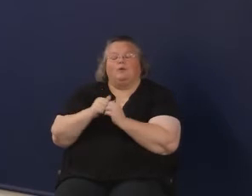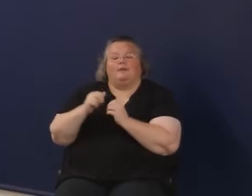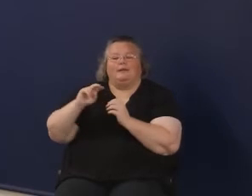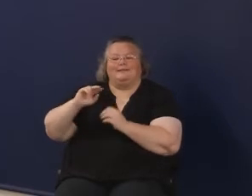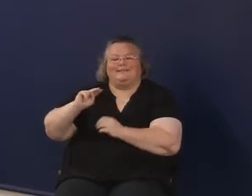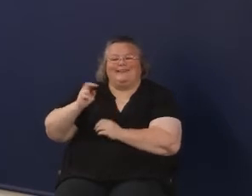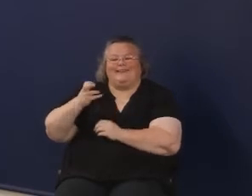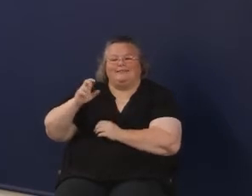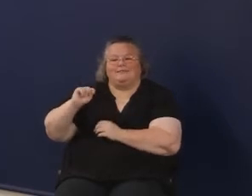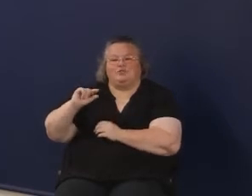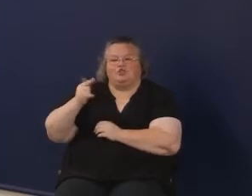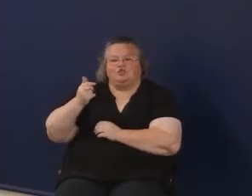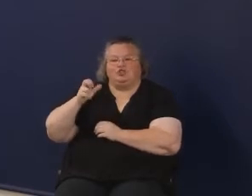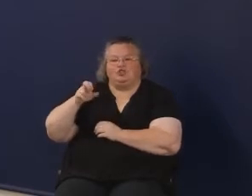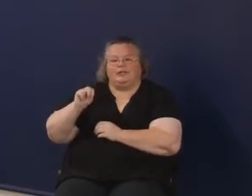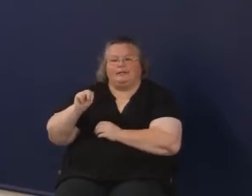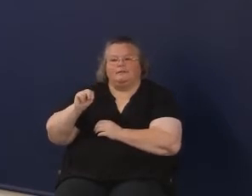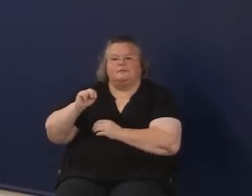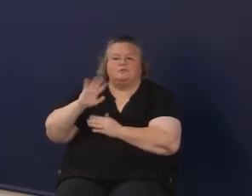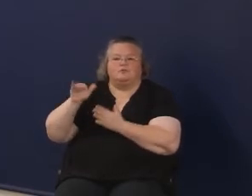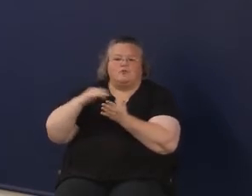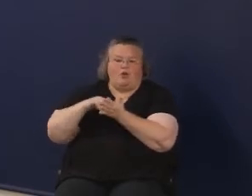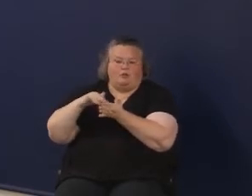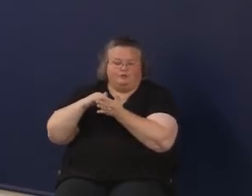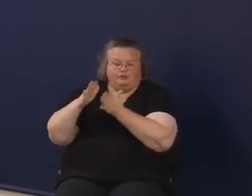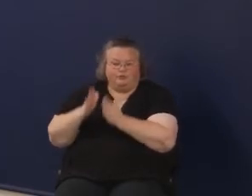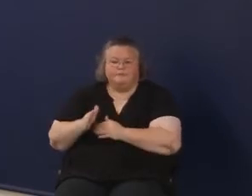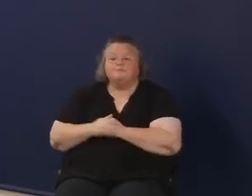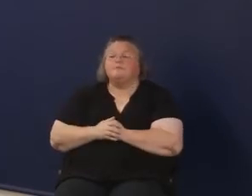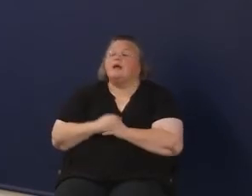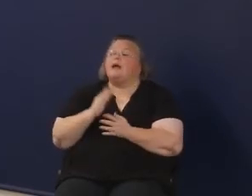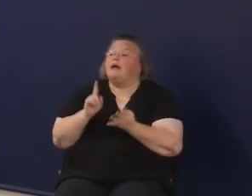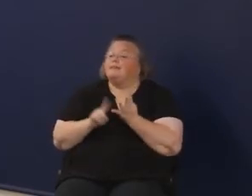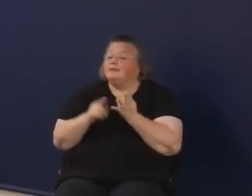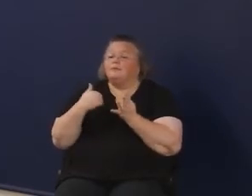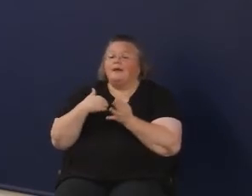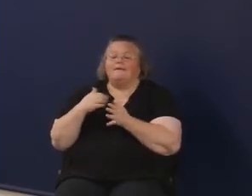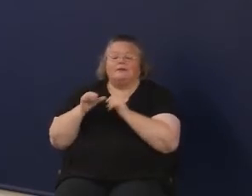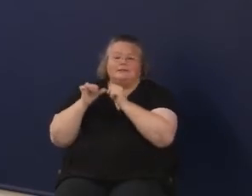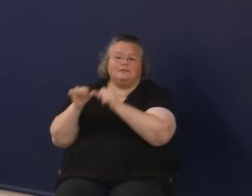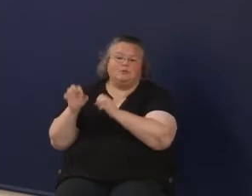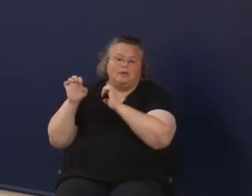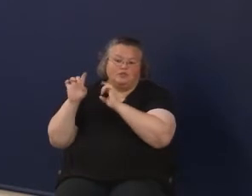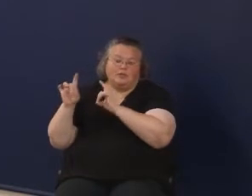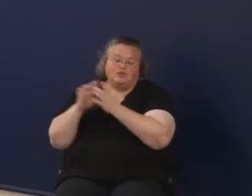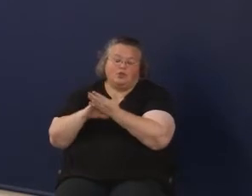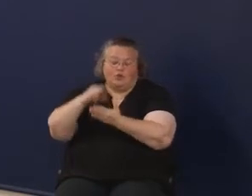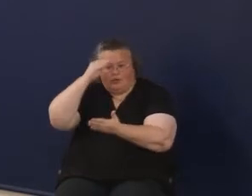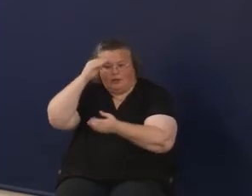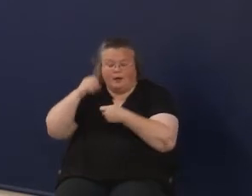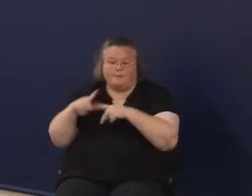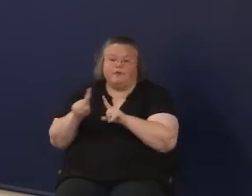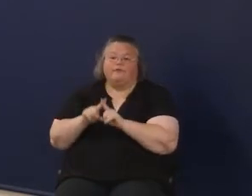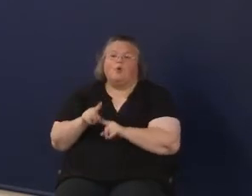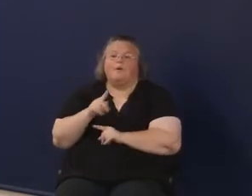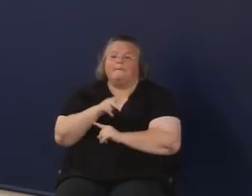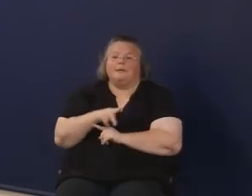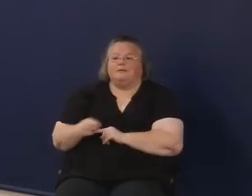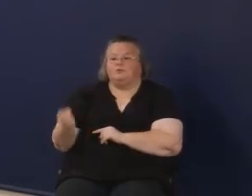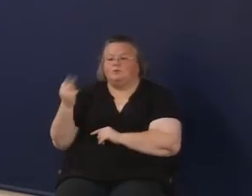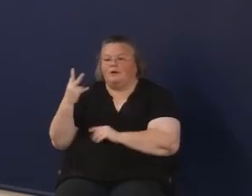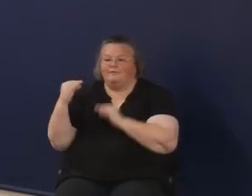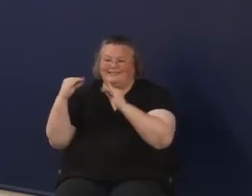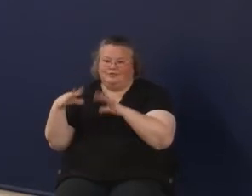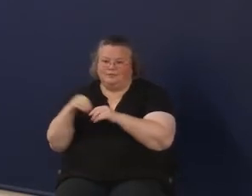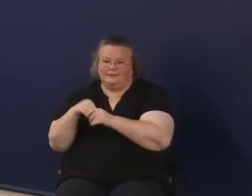this year, we began our implementation of the continuing learning, educational learning opportunity for P-12 teachers in the state